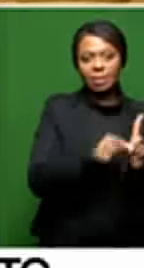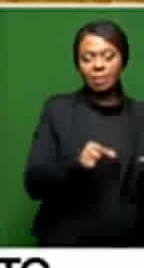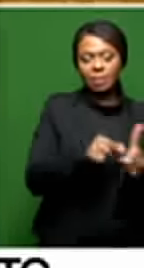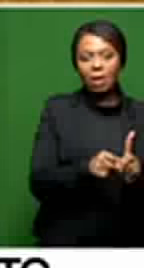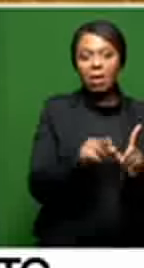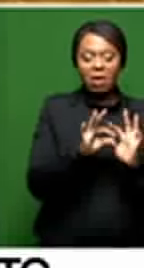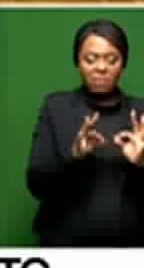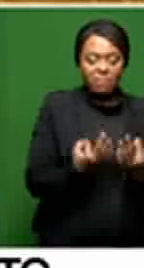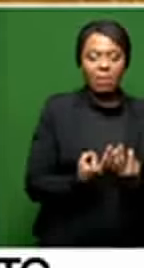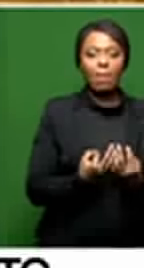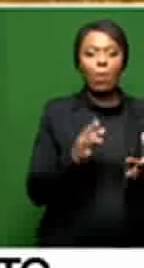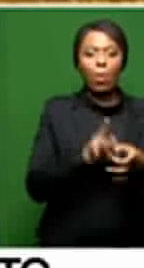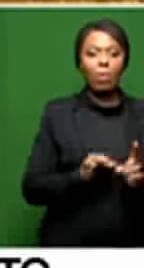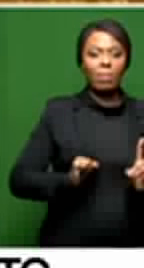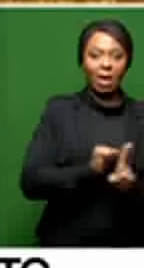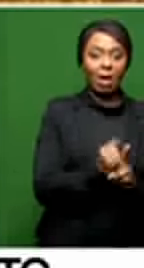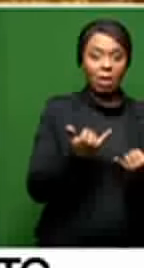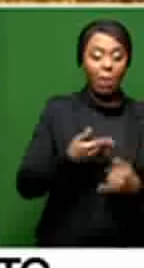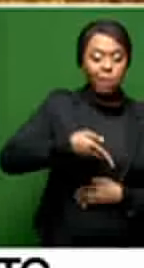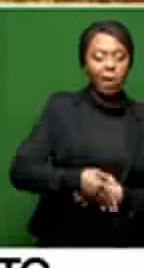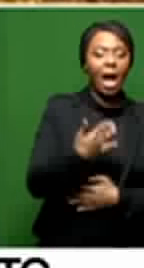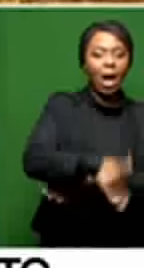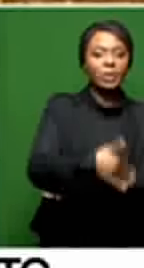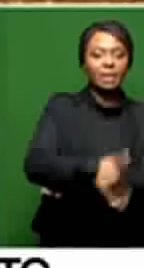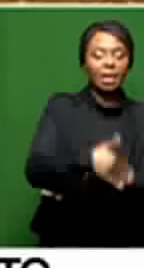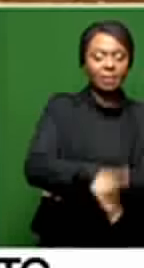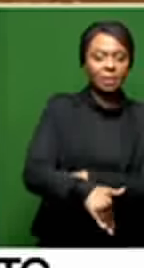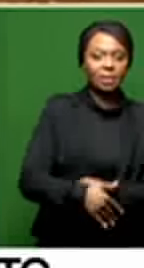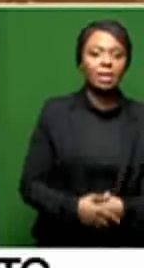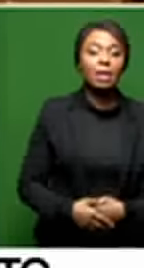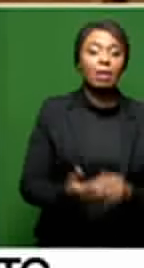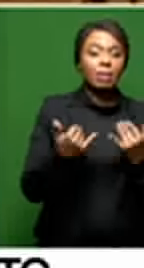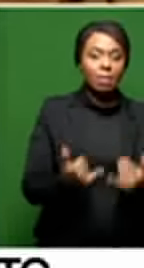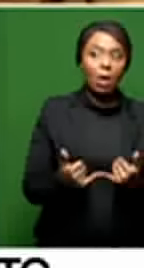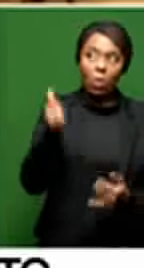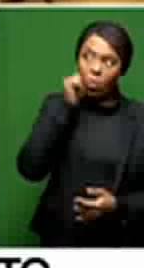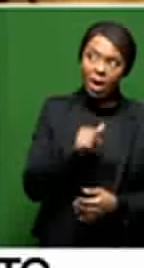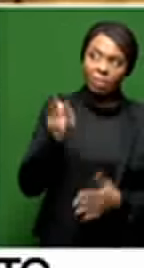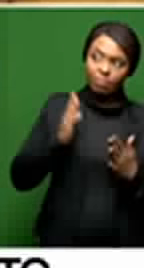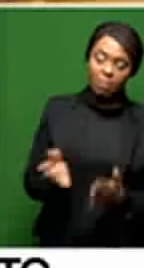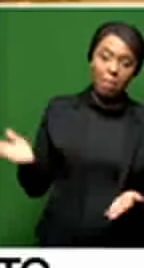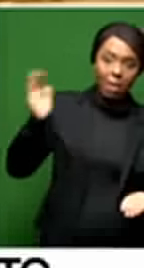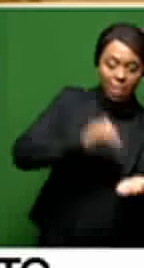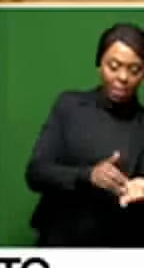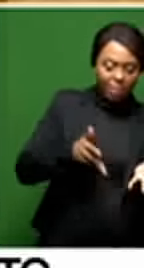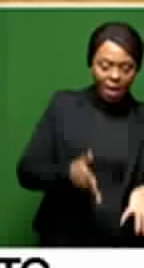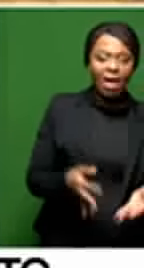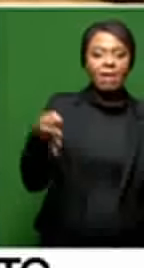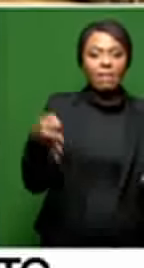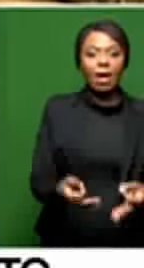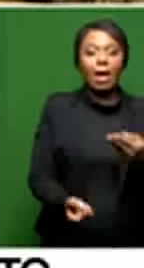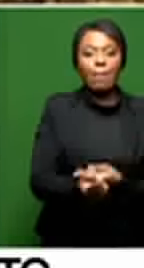So, we are outside the family home, as I've said, Sampio, and, of course, when the procession arrives, the funeral service is going to be held